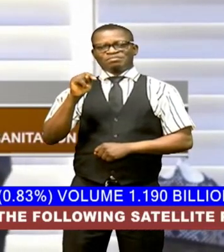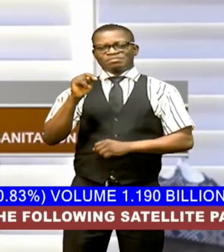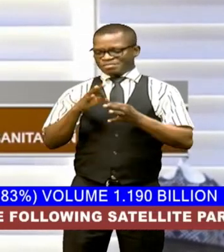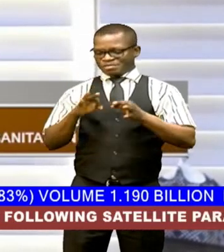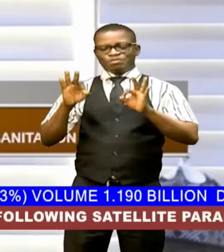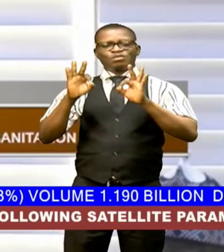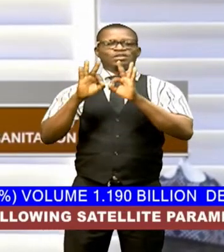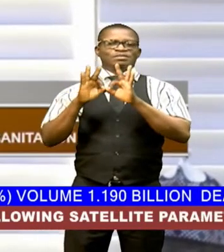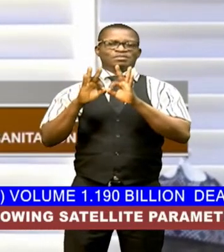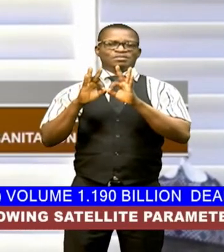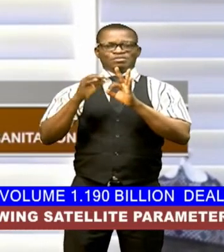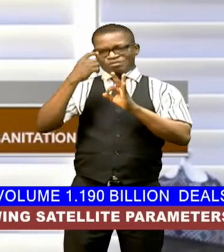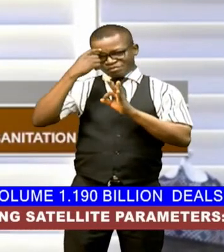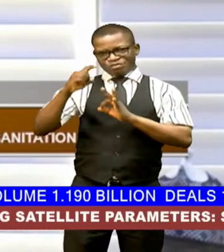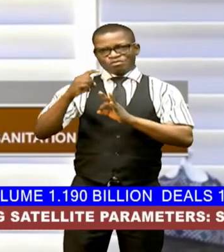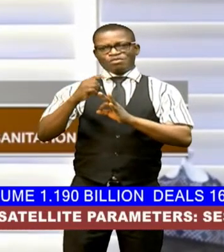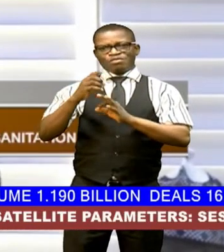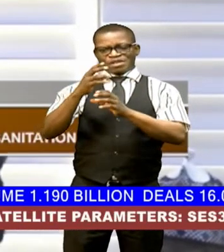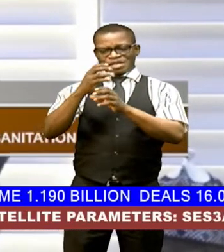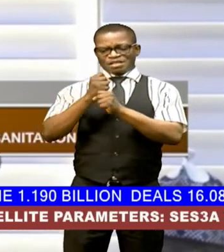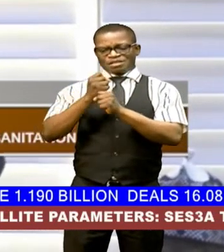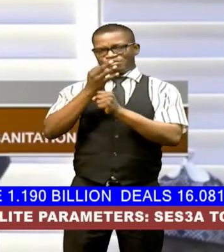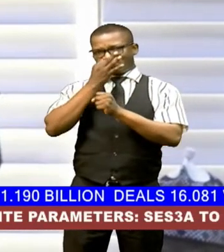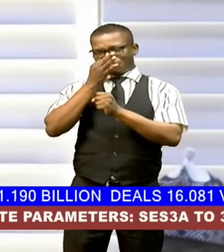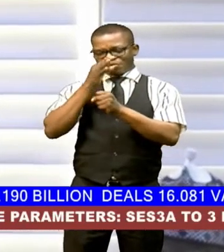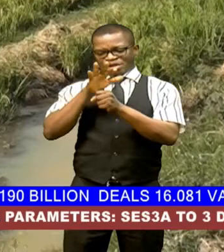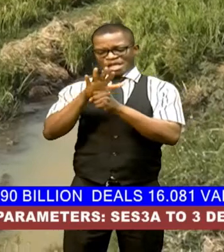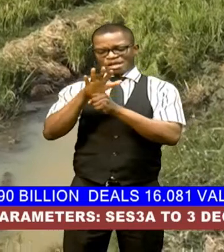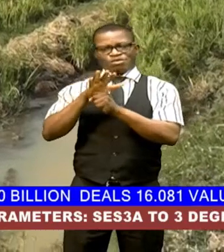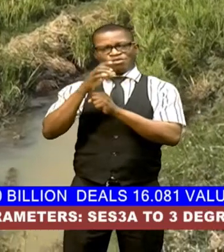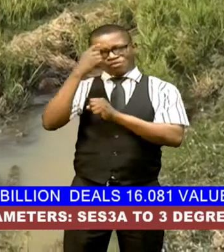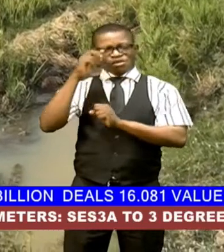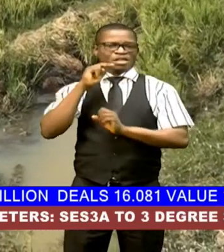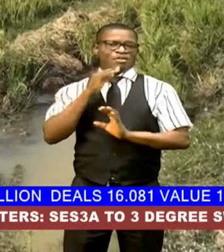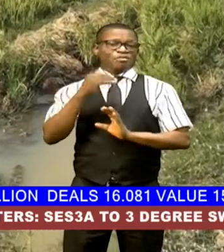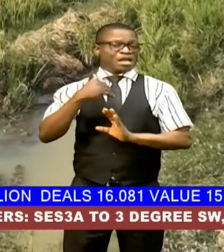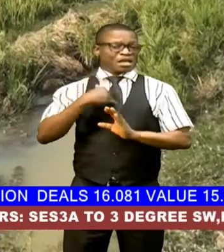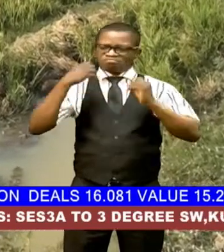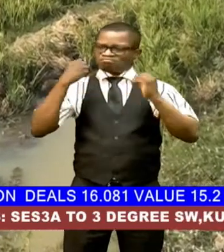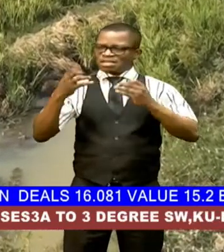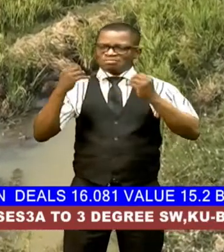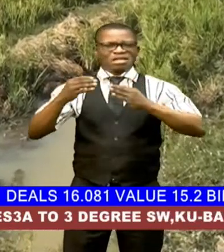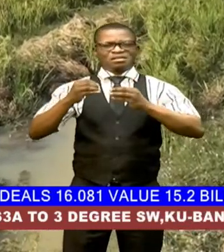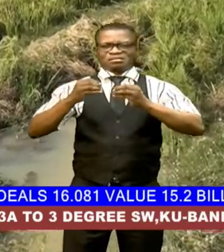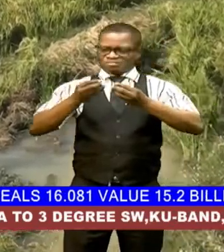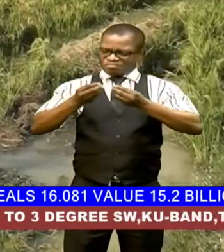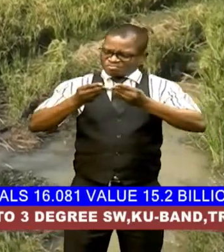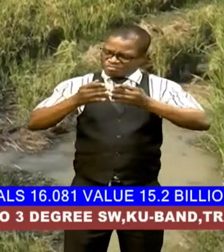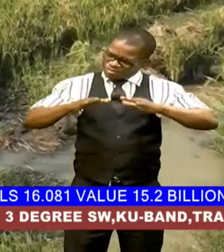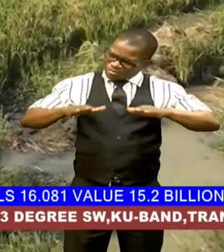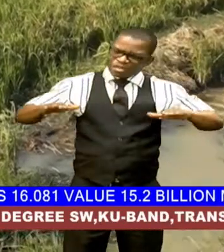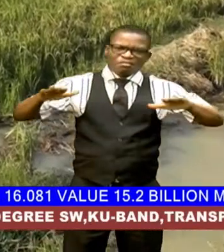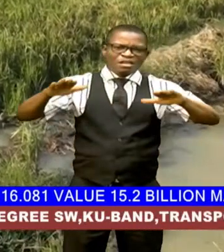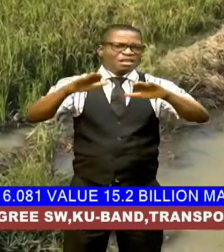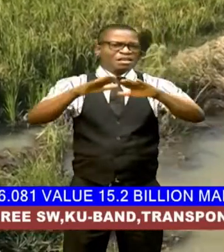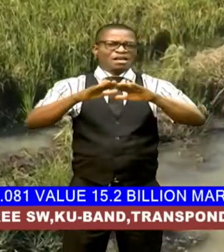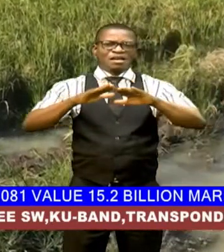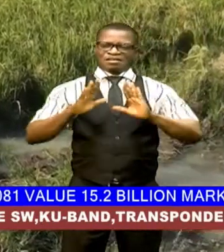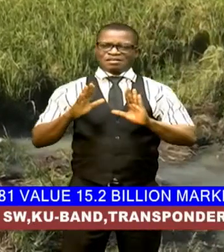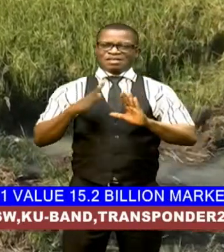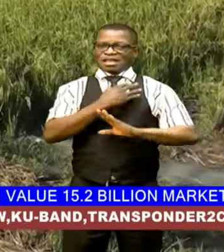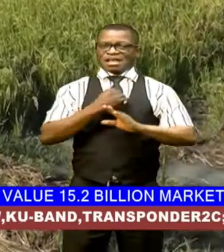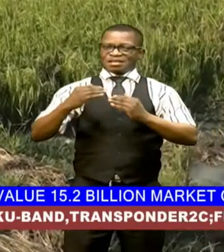for securing food security in this country we have a lot of edible lands and by